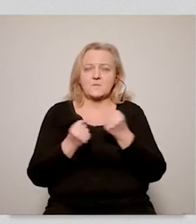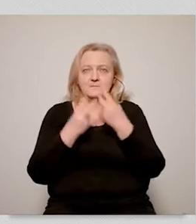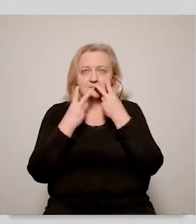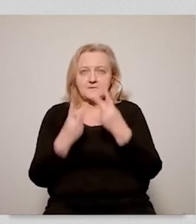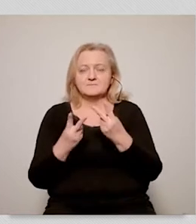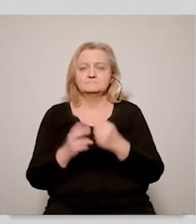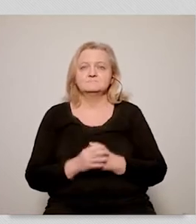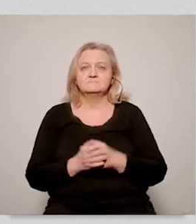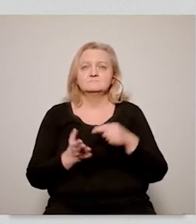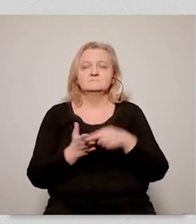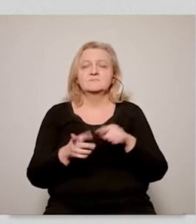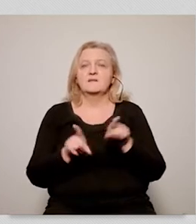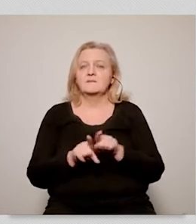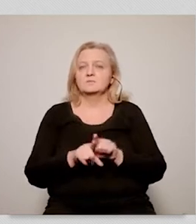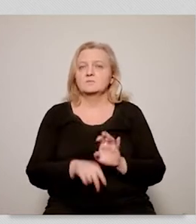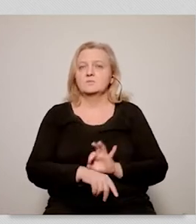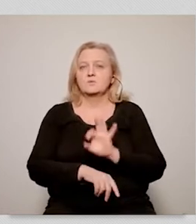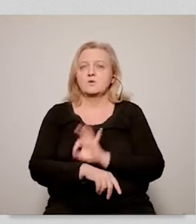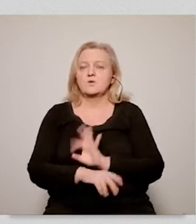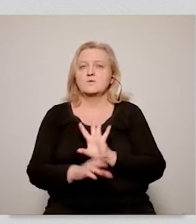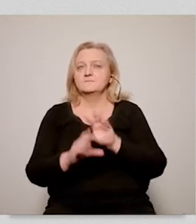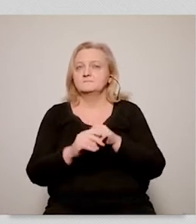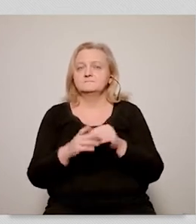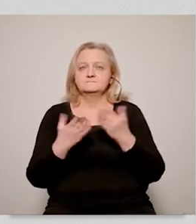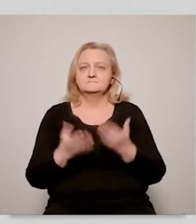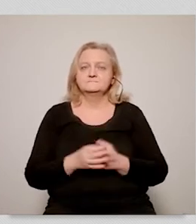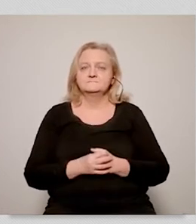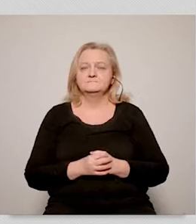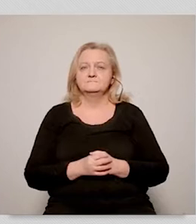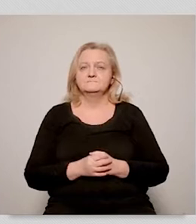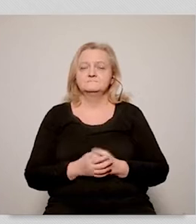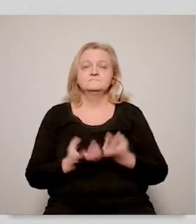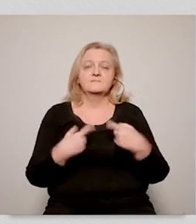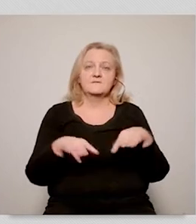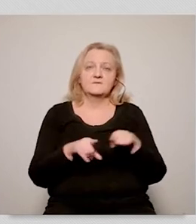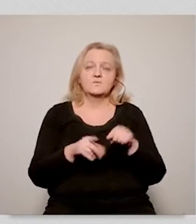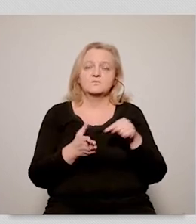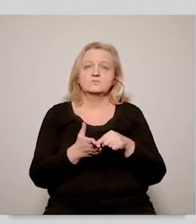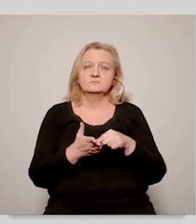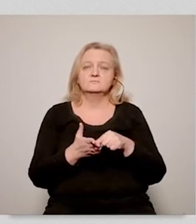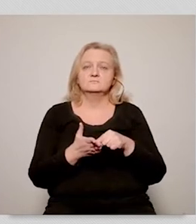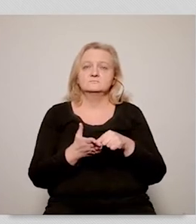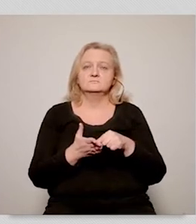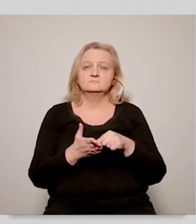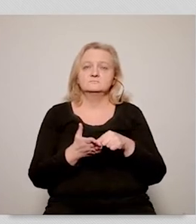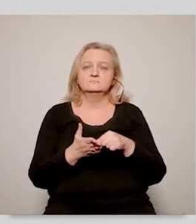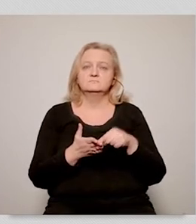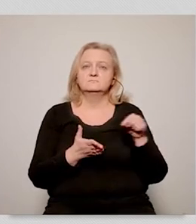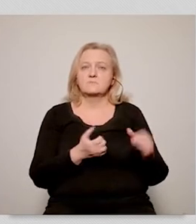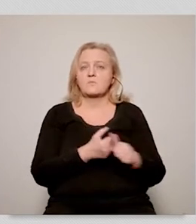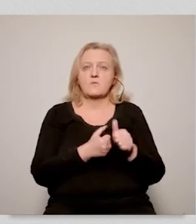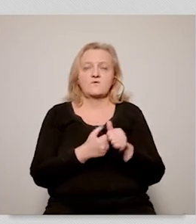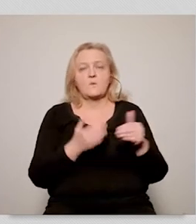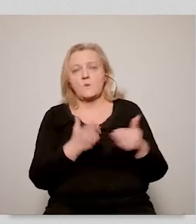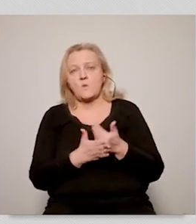However, we do see more and more often that the implementation of this